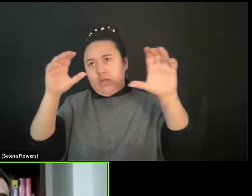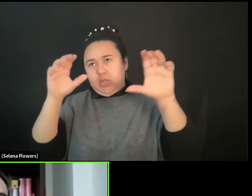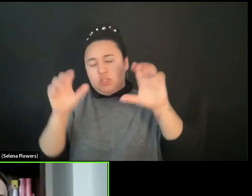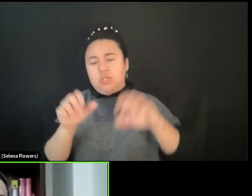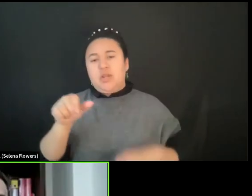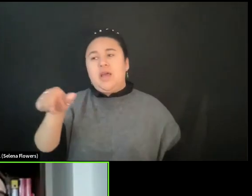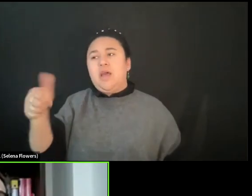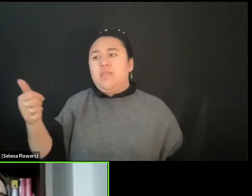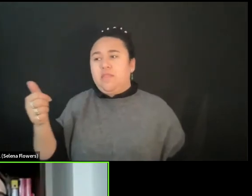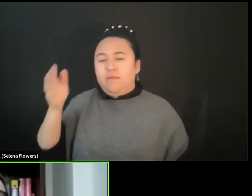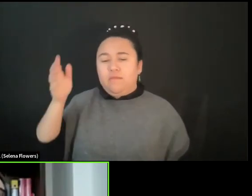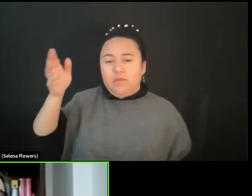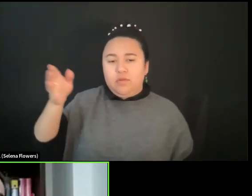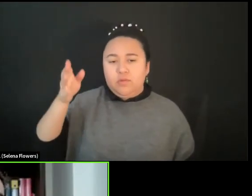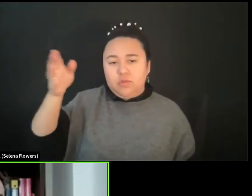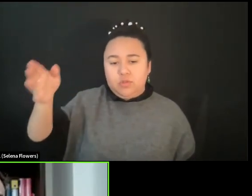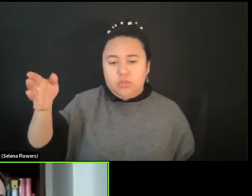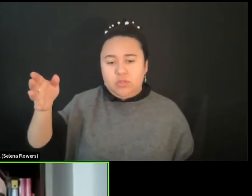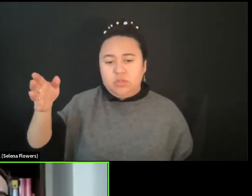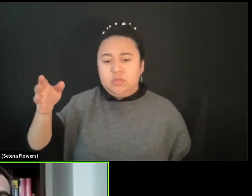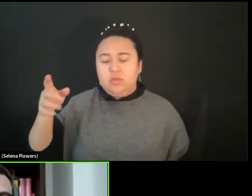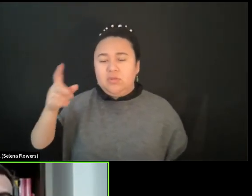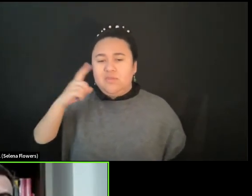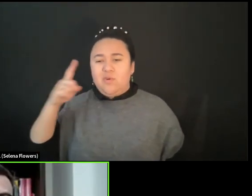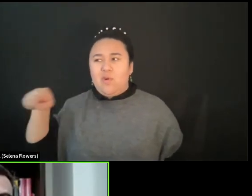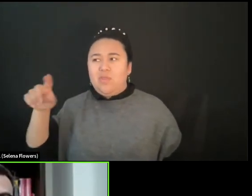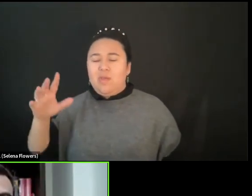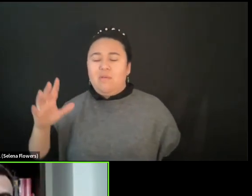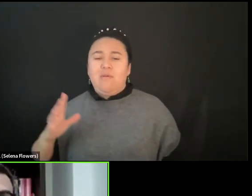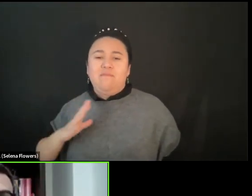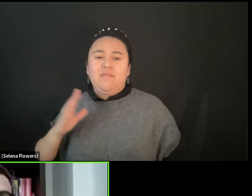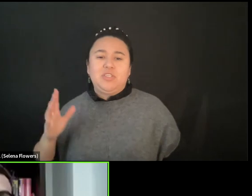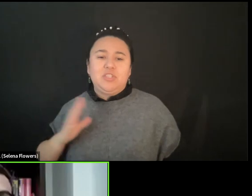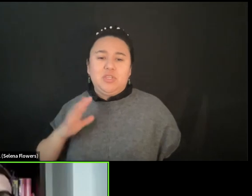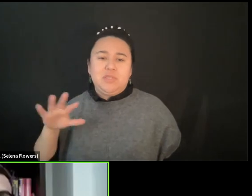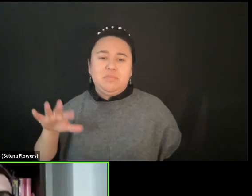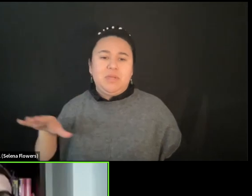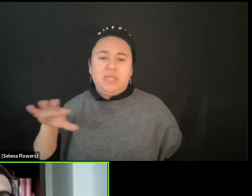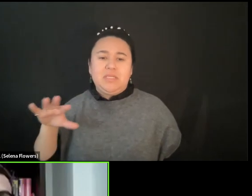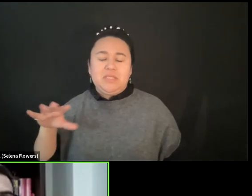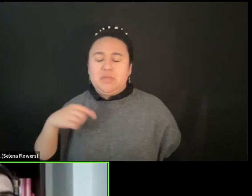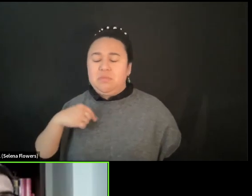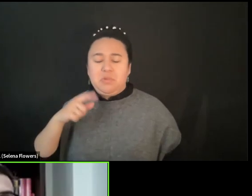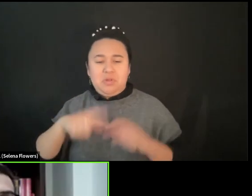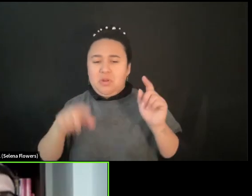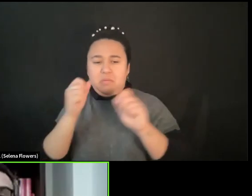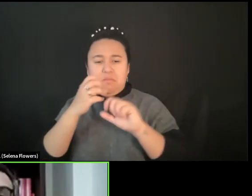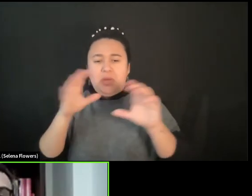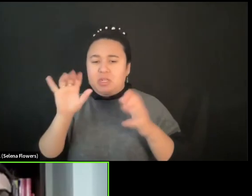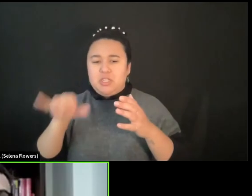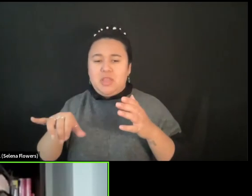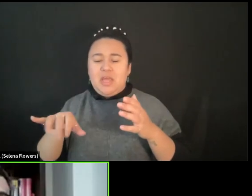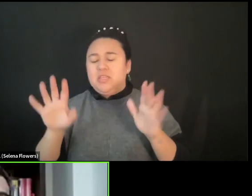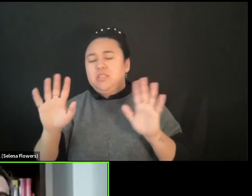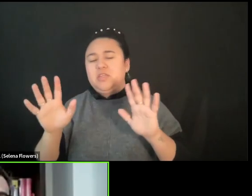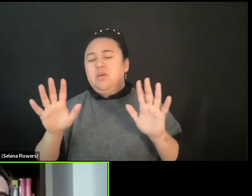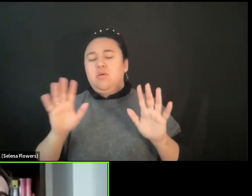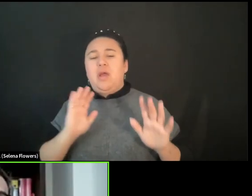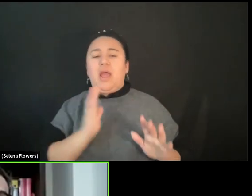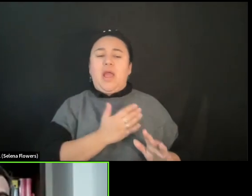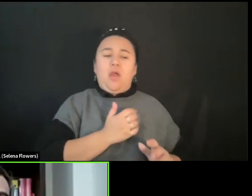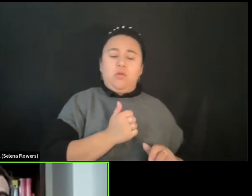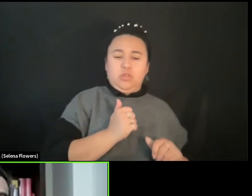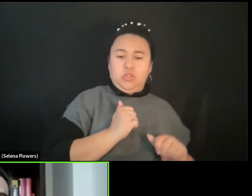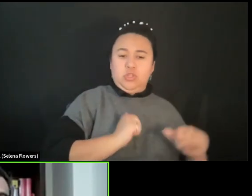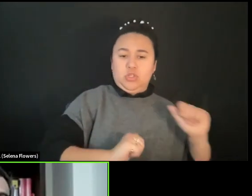in the official spaces. So we took our productions, we took our